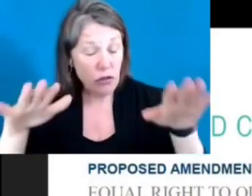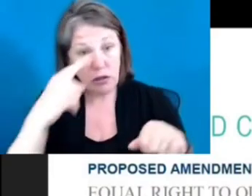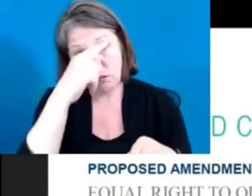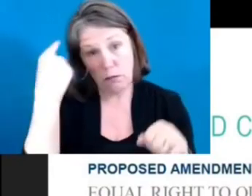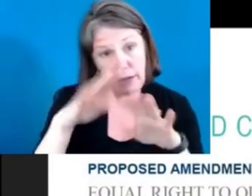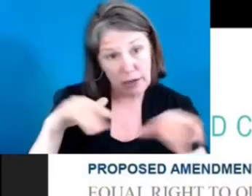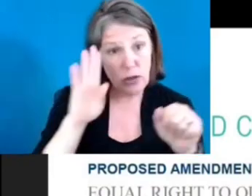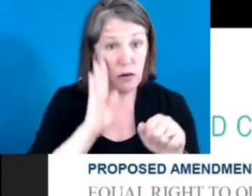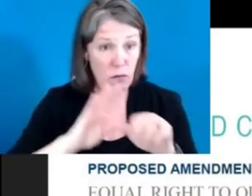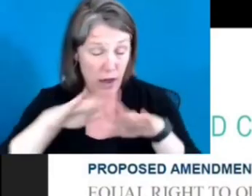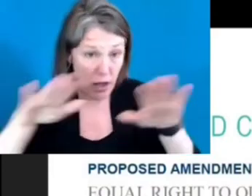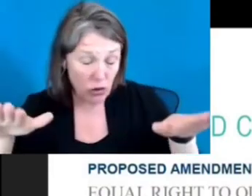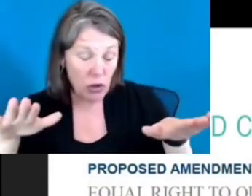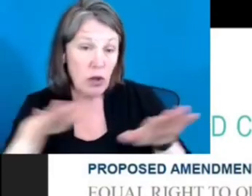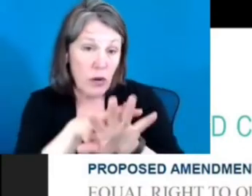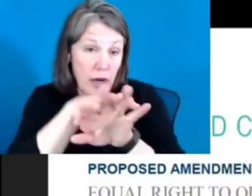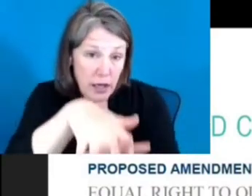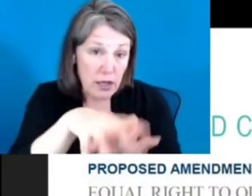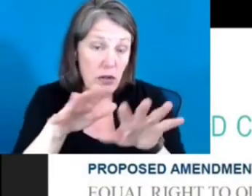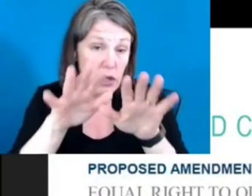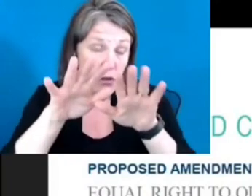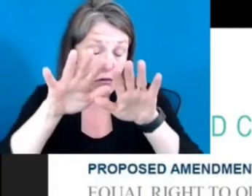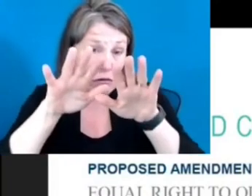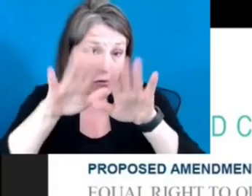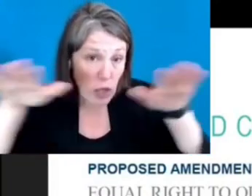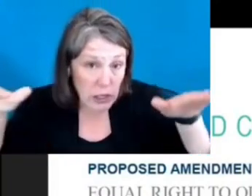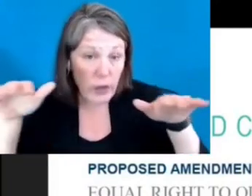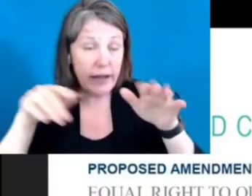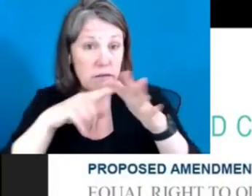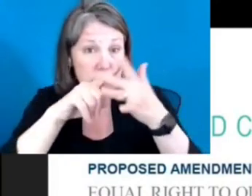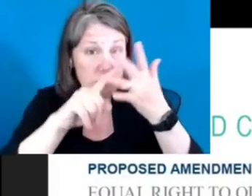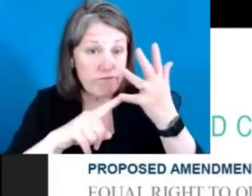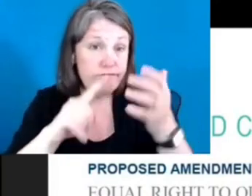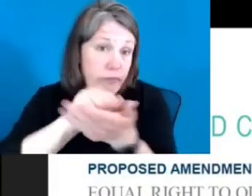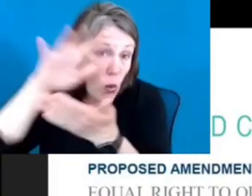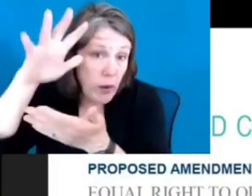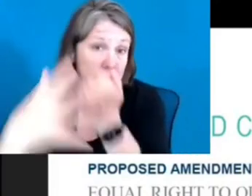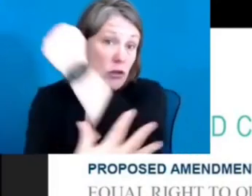rich children, poor children, rural children, urban children,